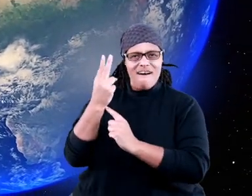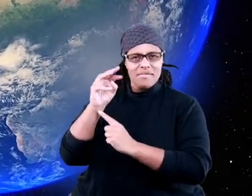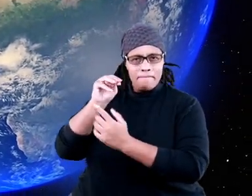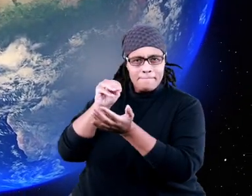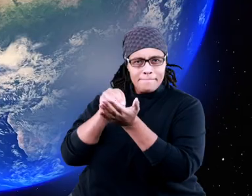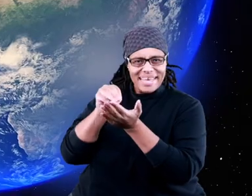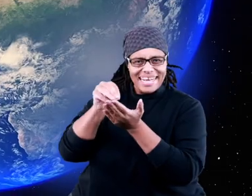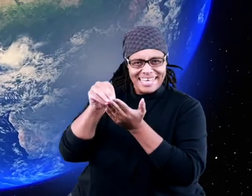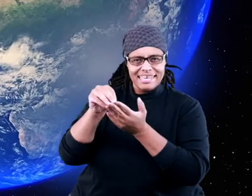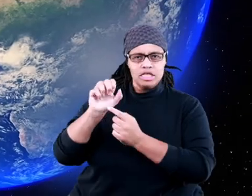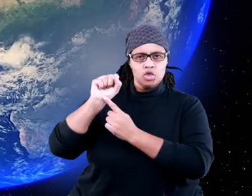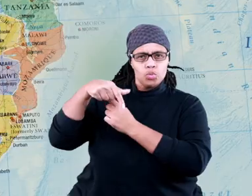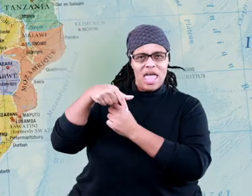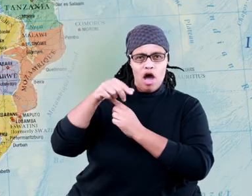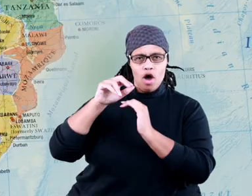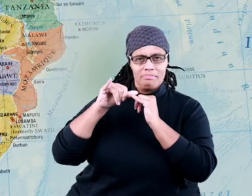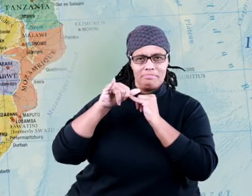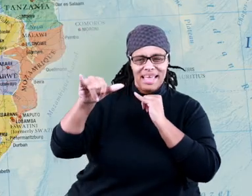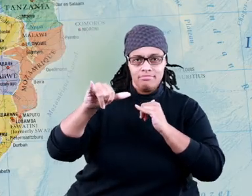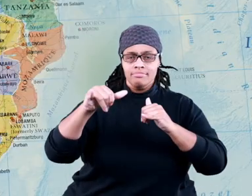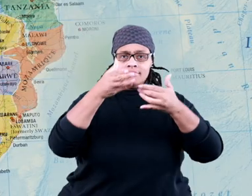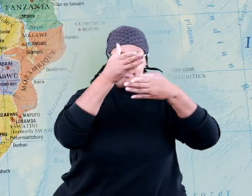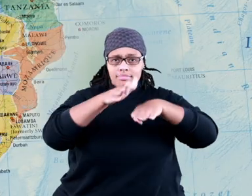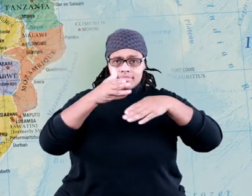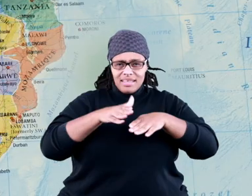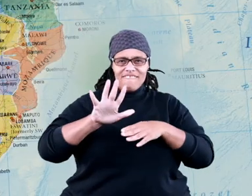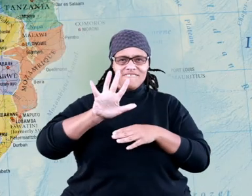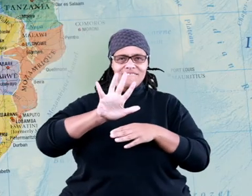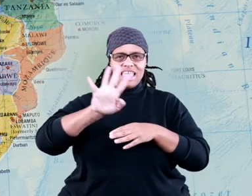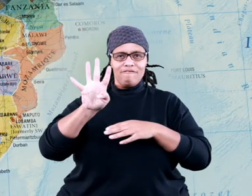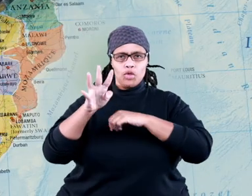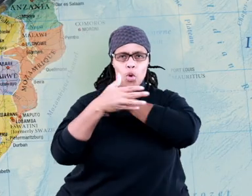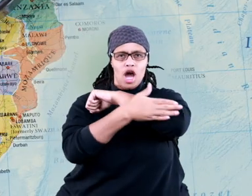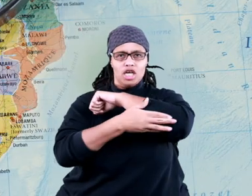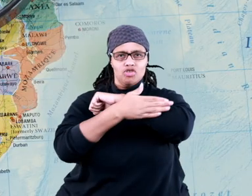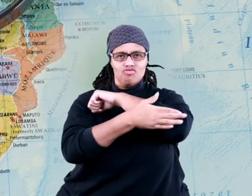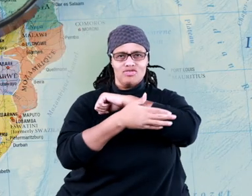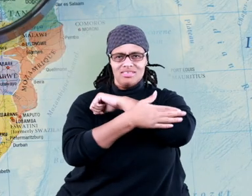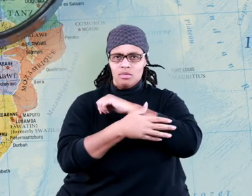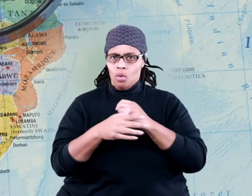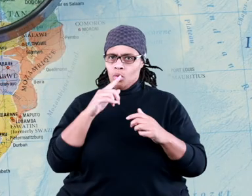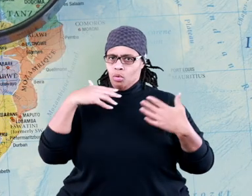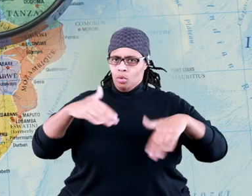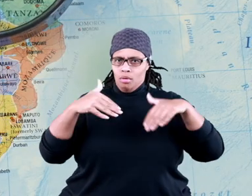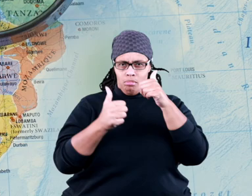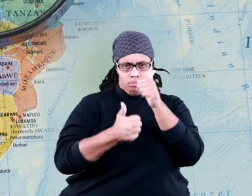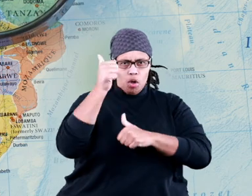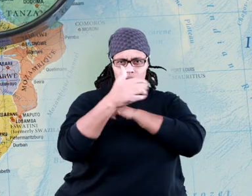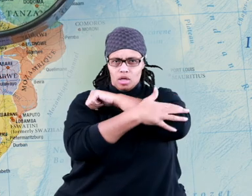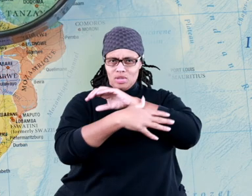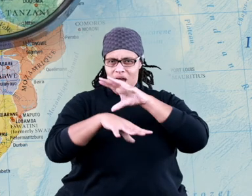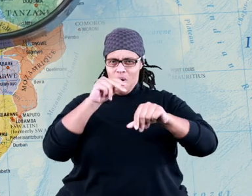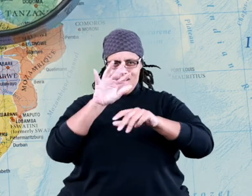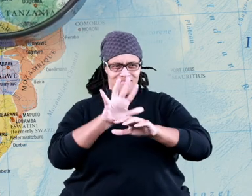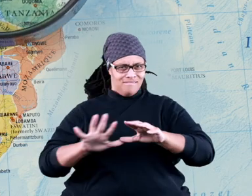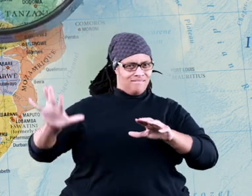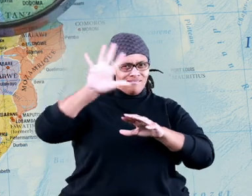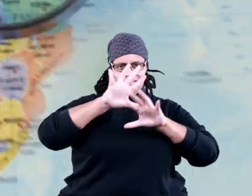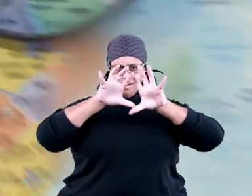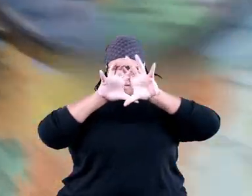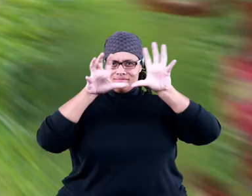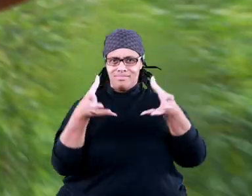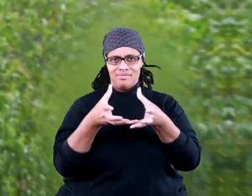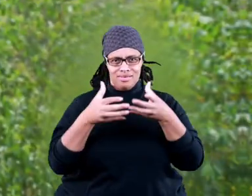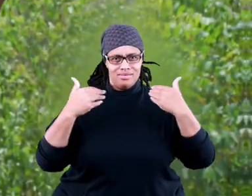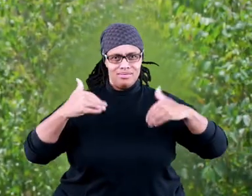million square miles, divided into 54 countries, the most countries of any continent on the